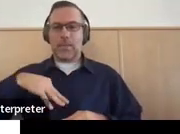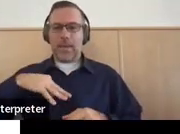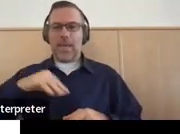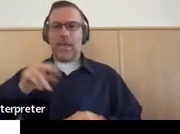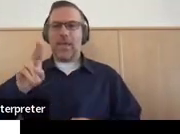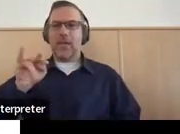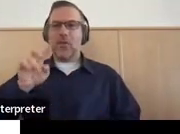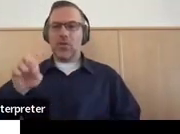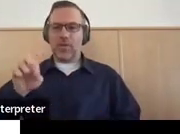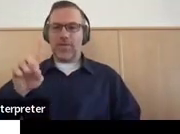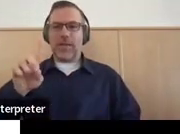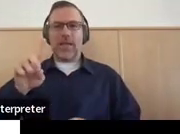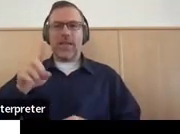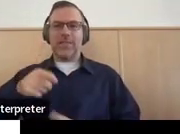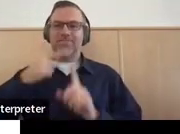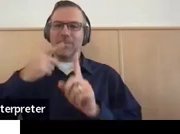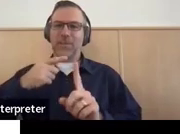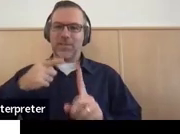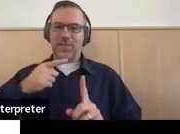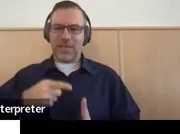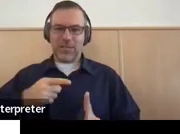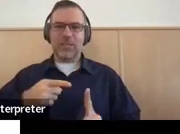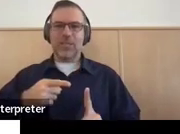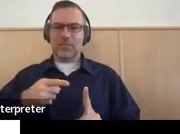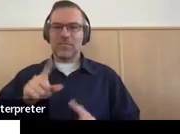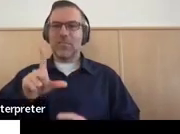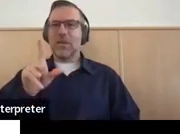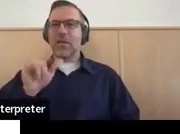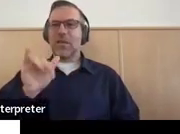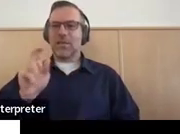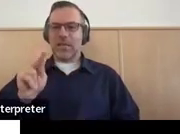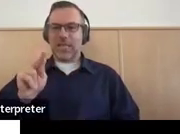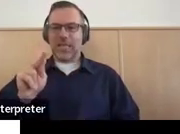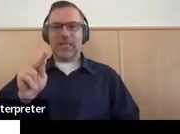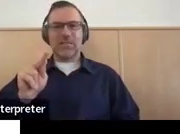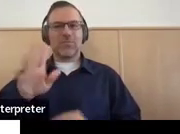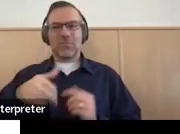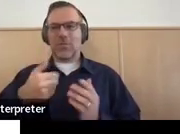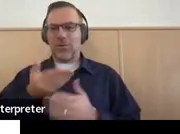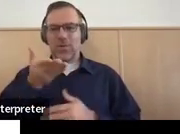regulations. Those are the links to those are all in the chat box.